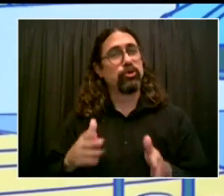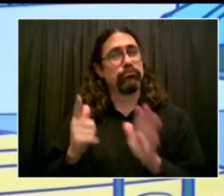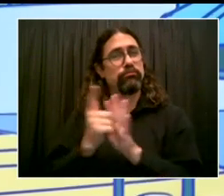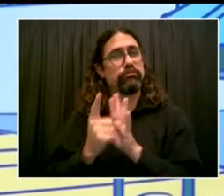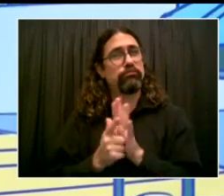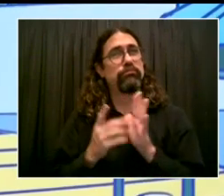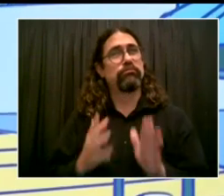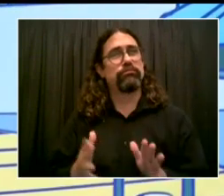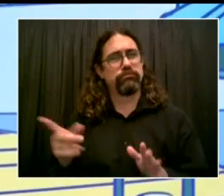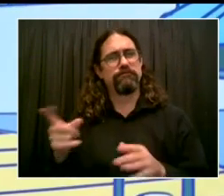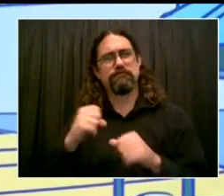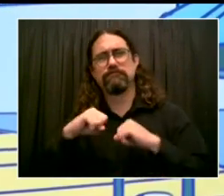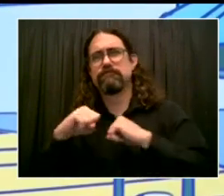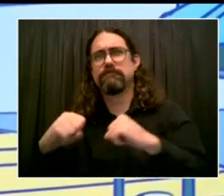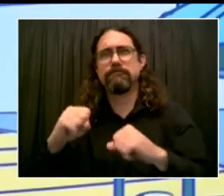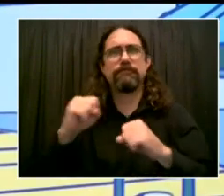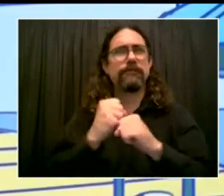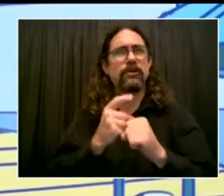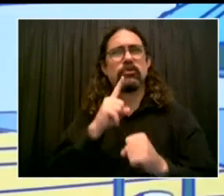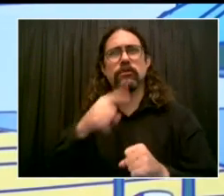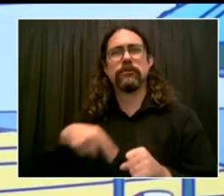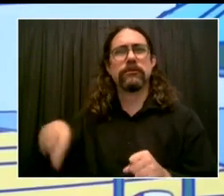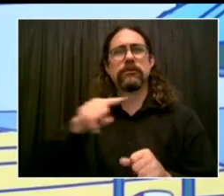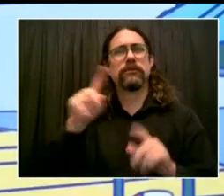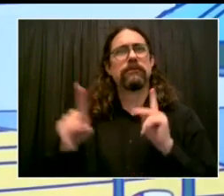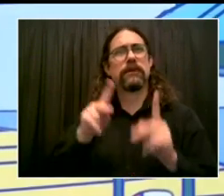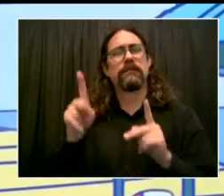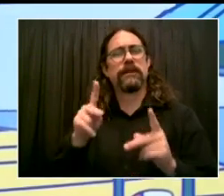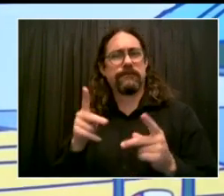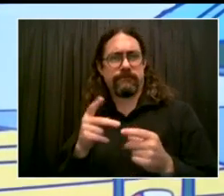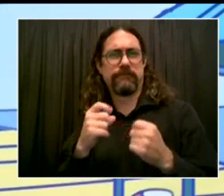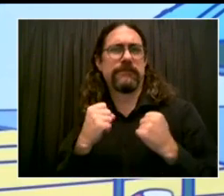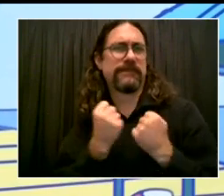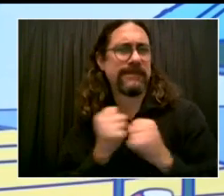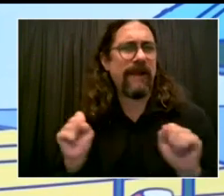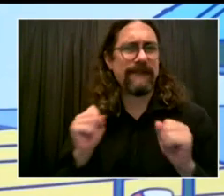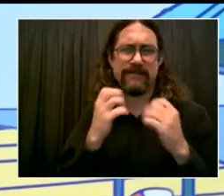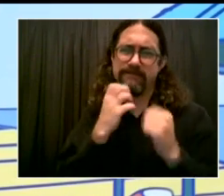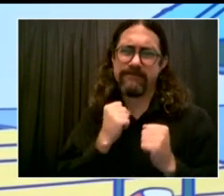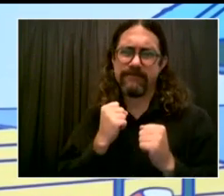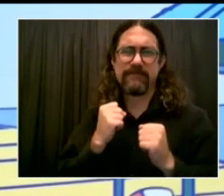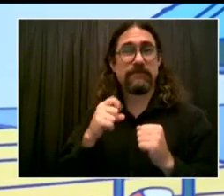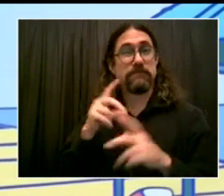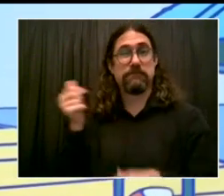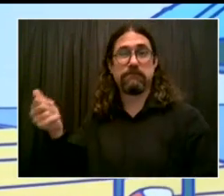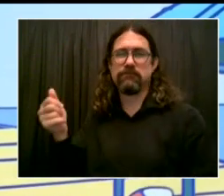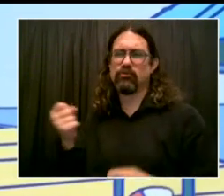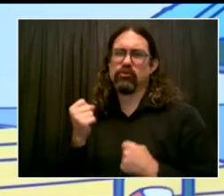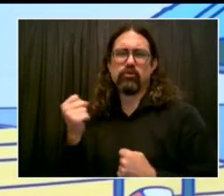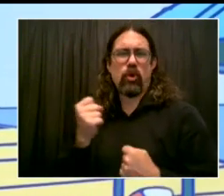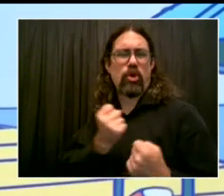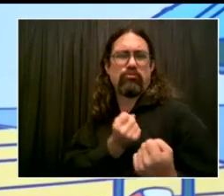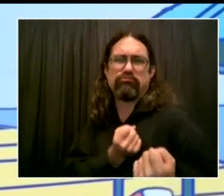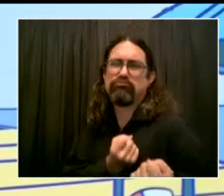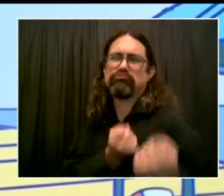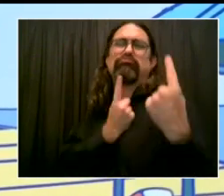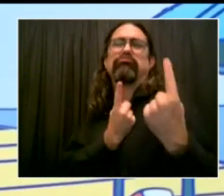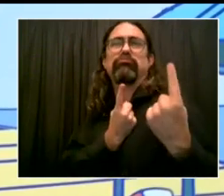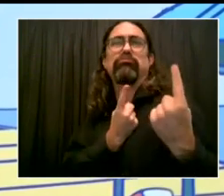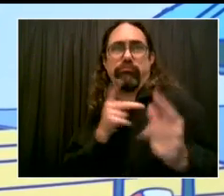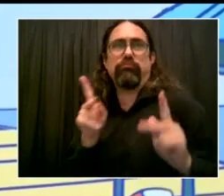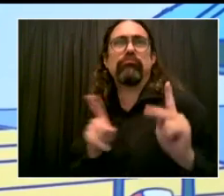amazing contributions to this borough, and it's time to recognize them. Now, we lost Bill, but